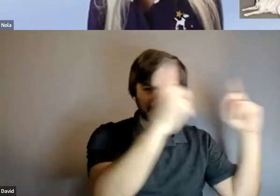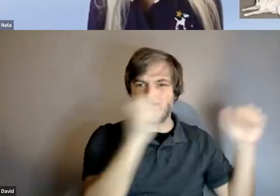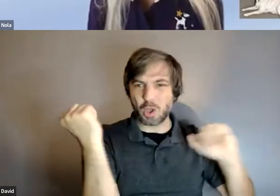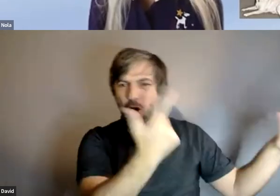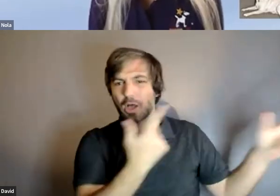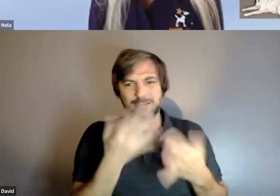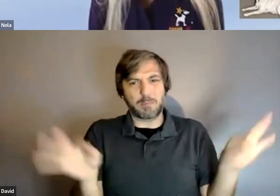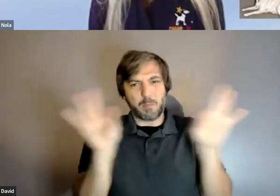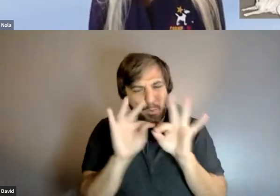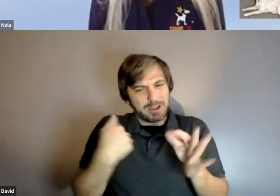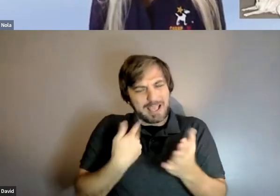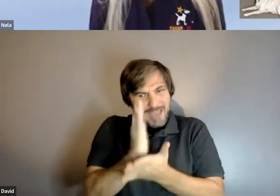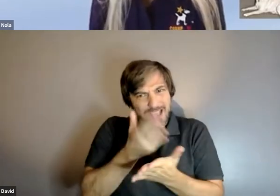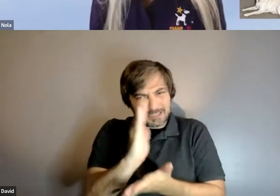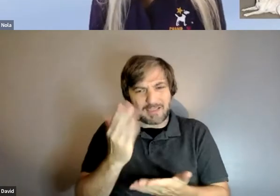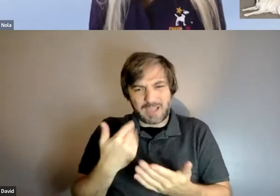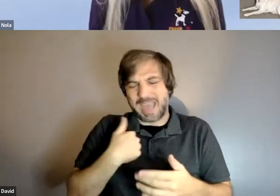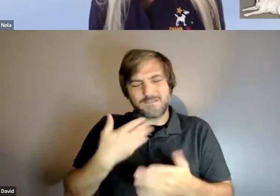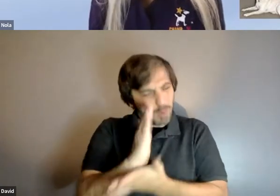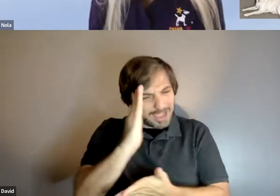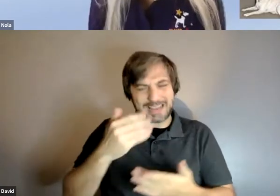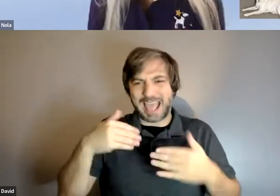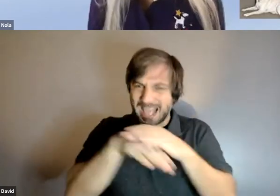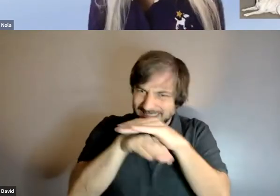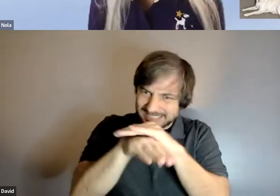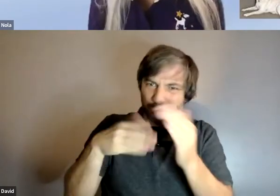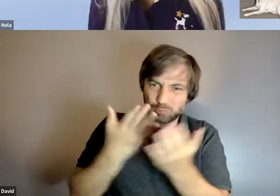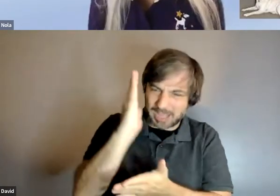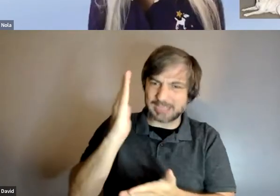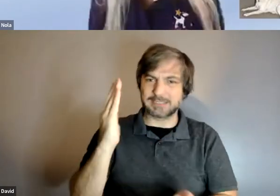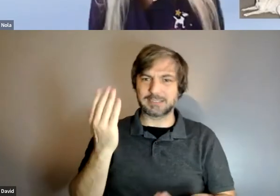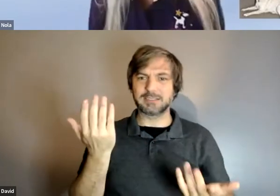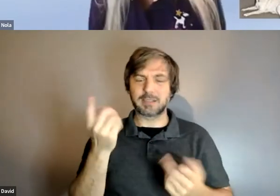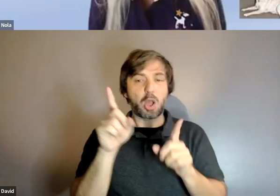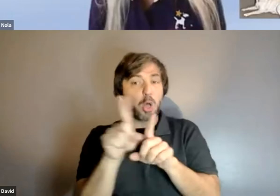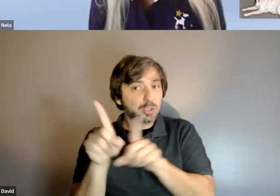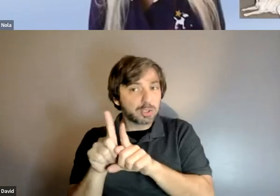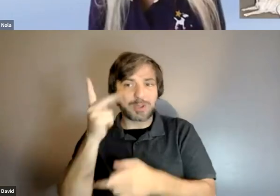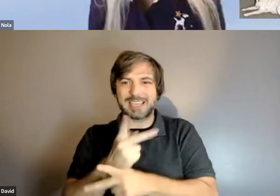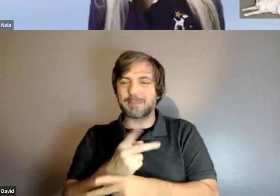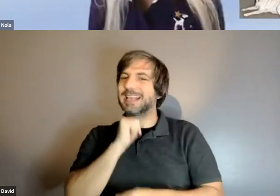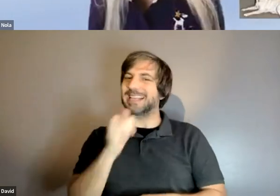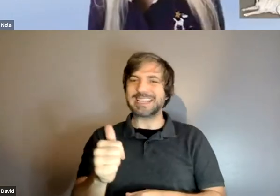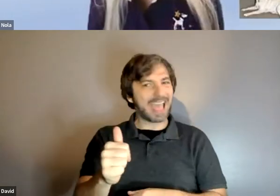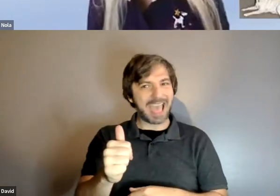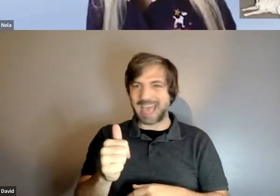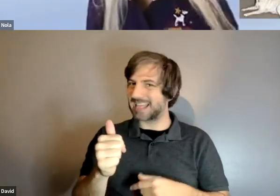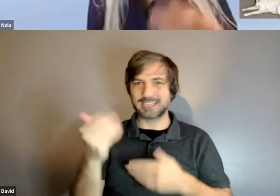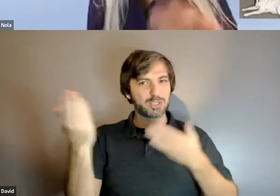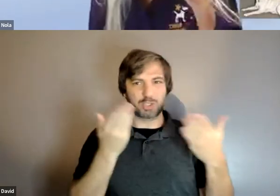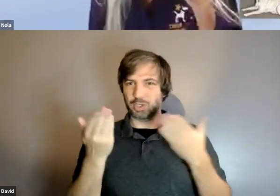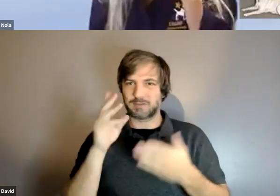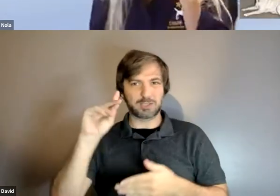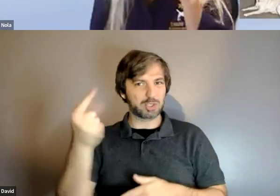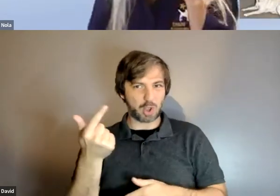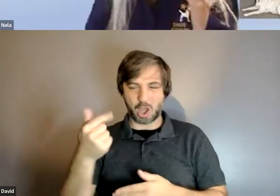access rights as well as keeping the untrained dogs out and keeping the non-service dogs out of